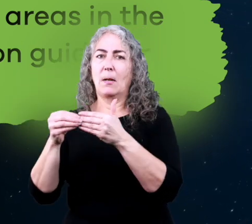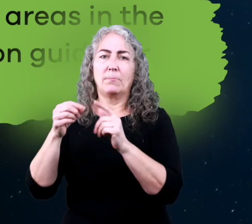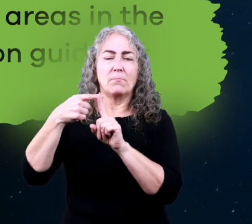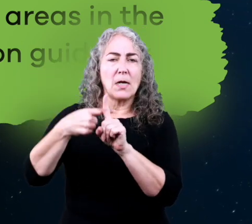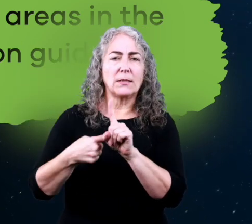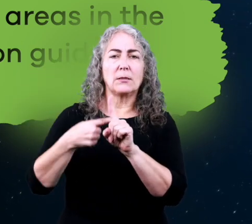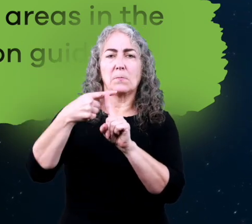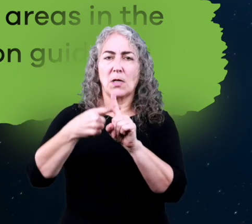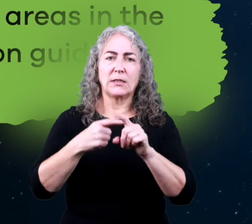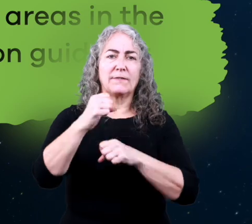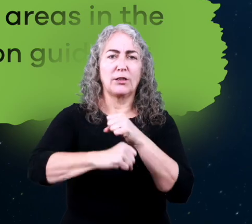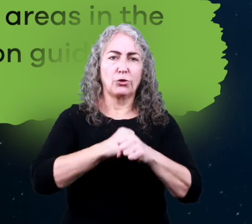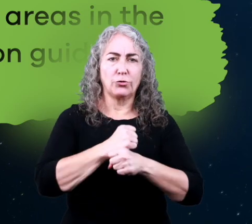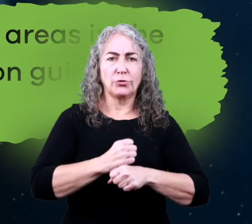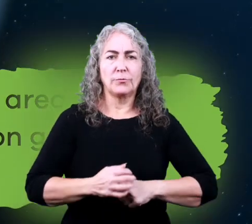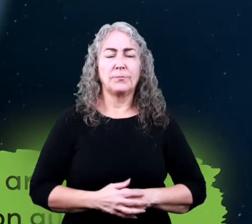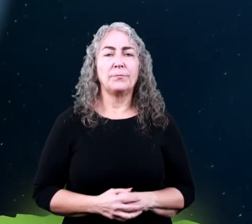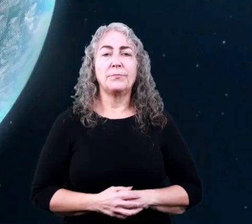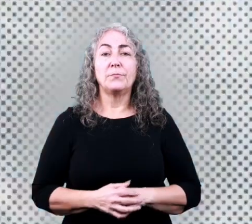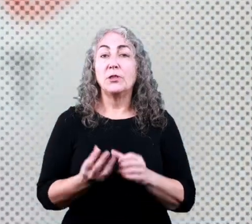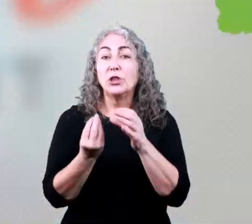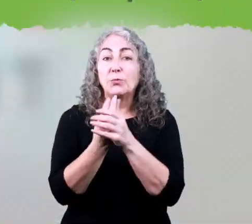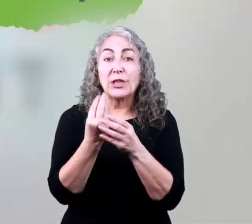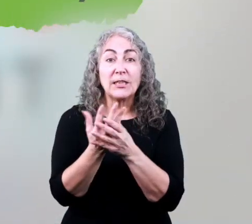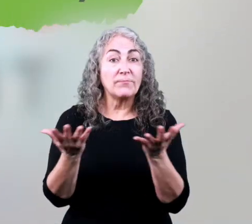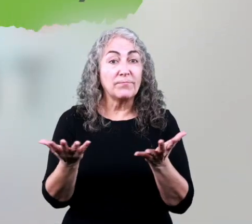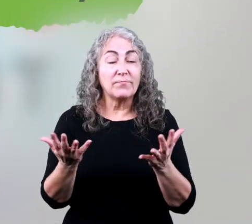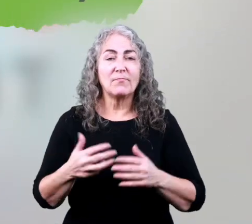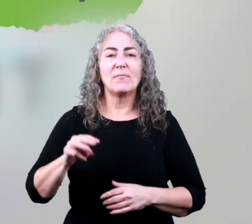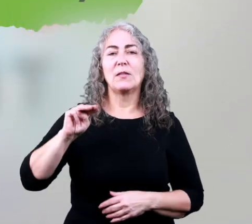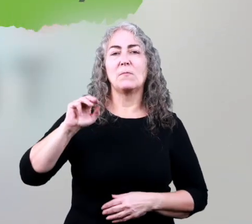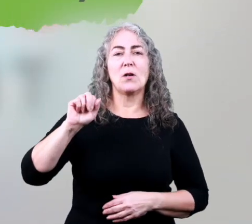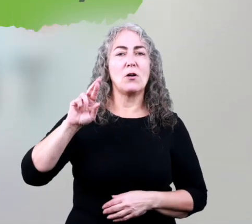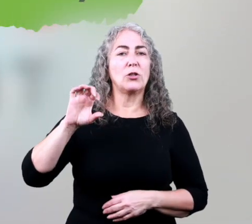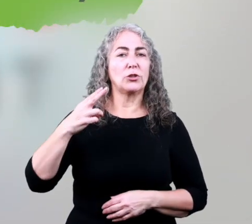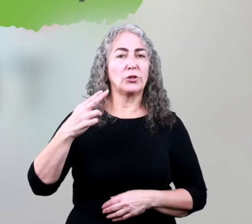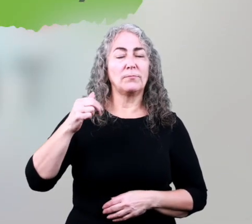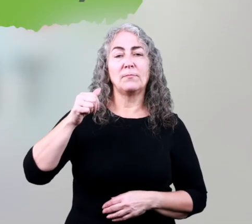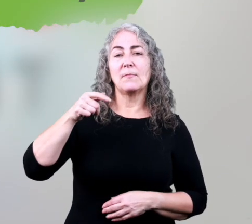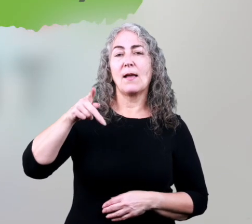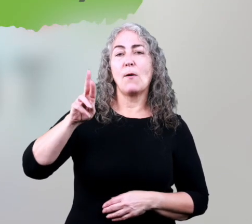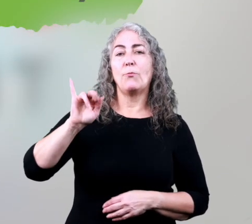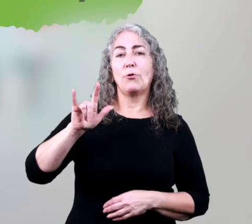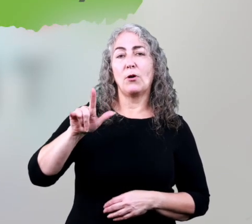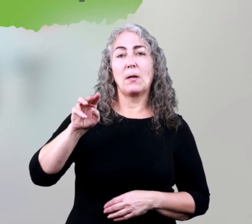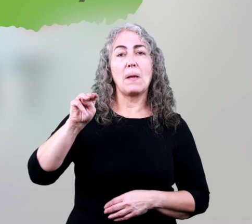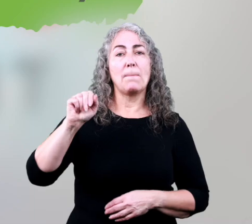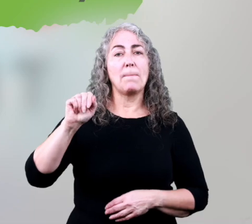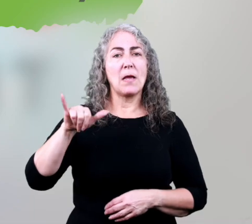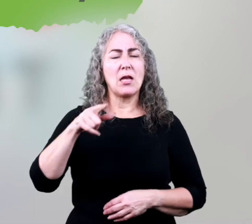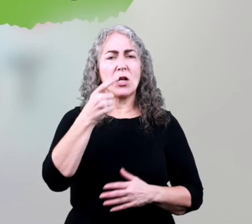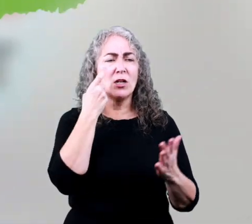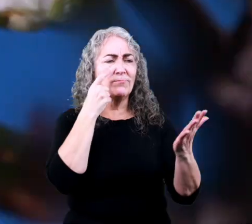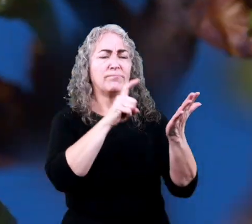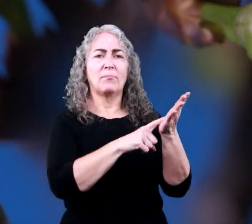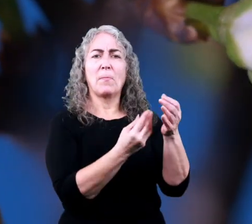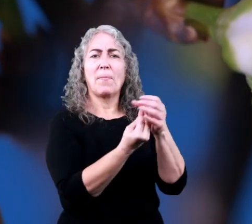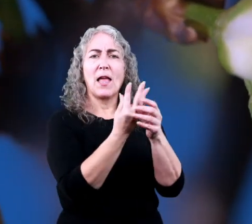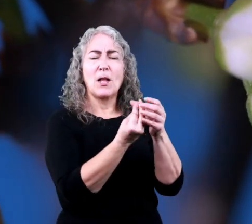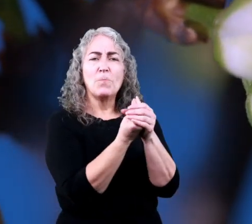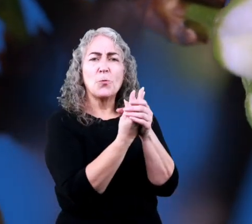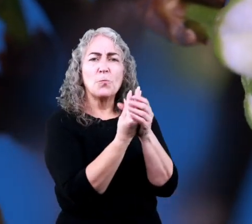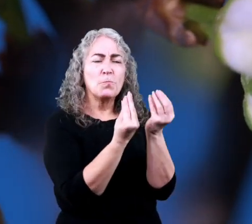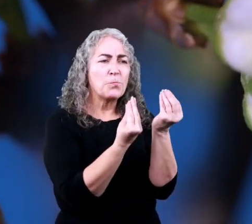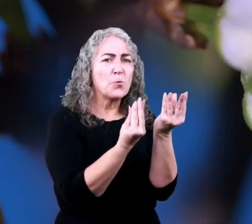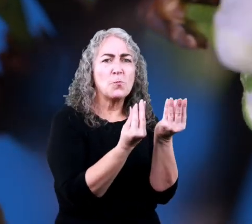guide for the months of the year. Spring March, April, and May. You might